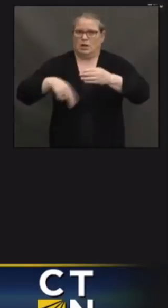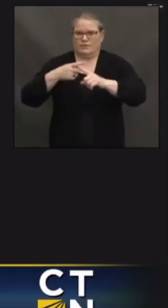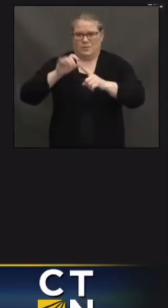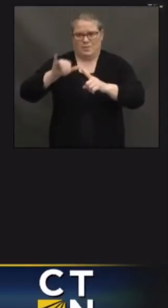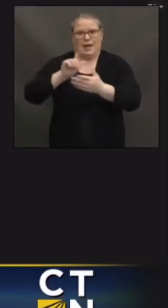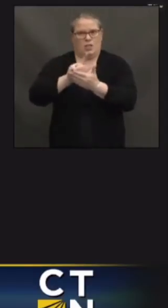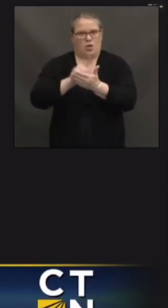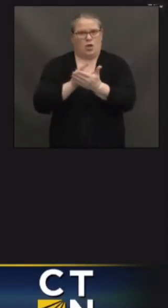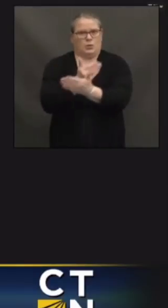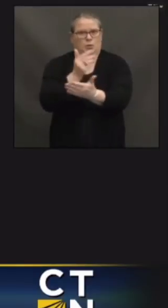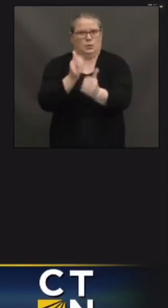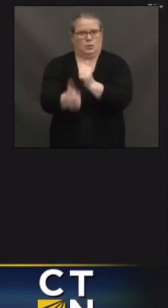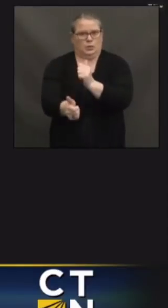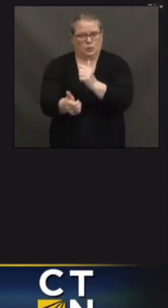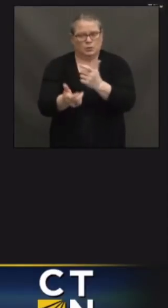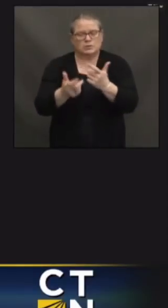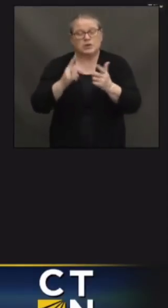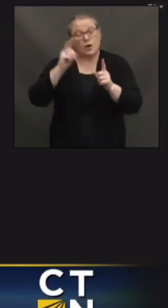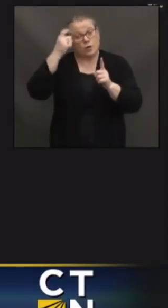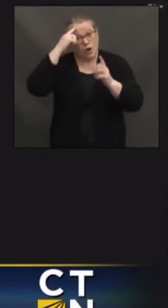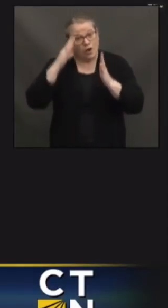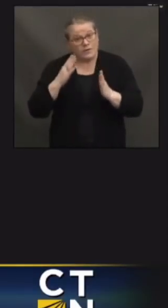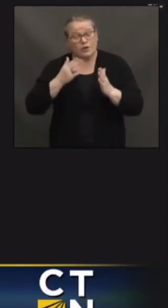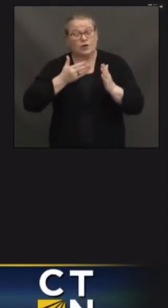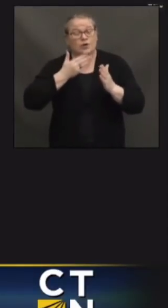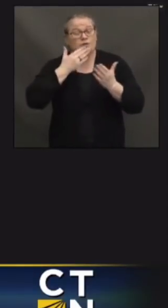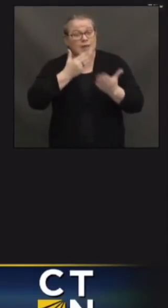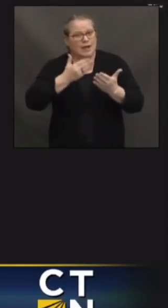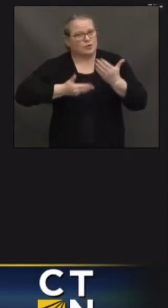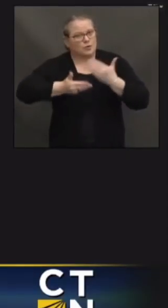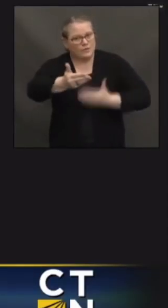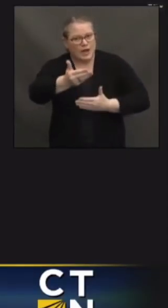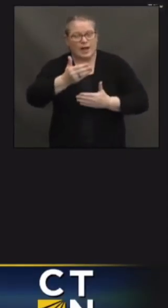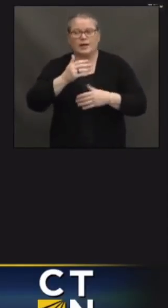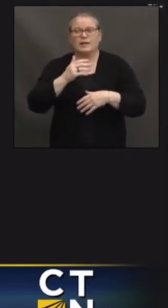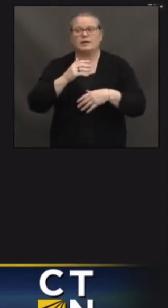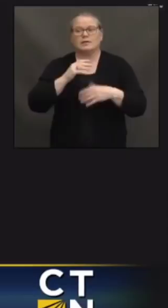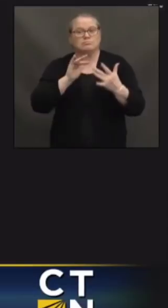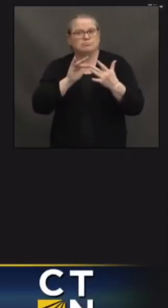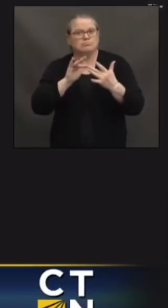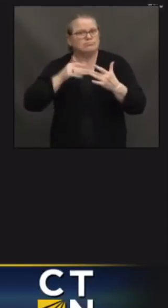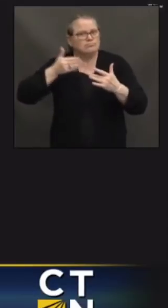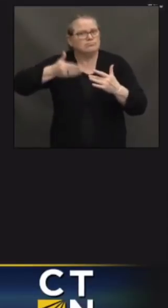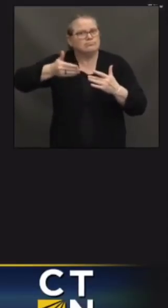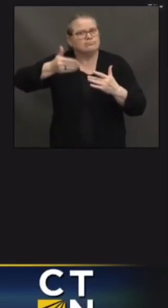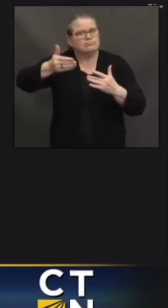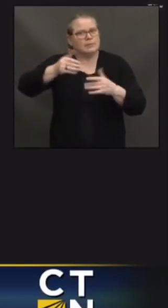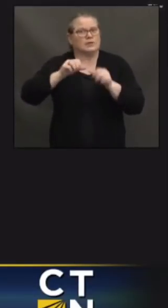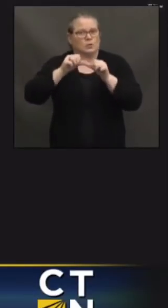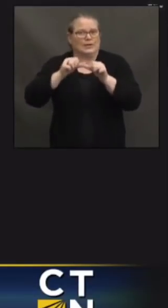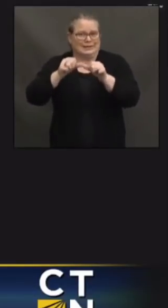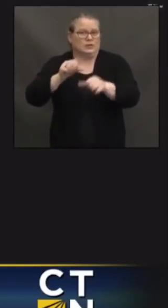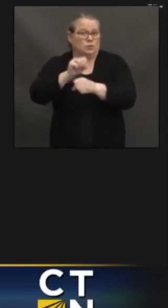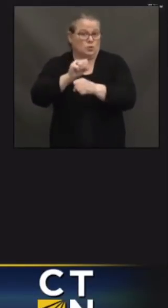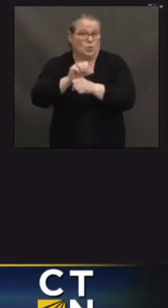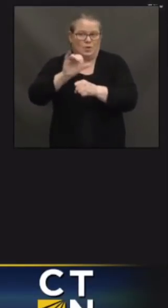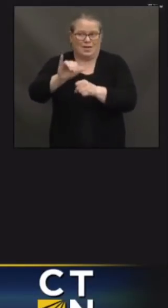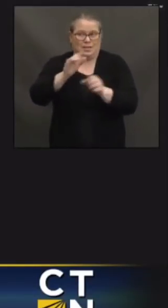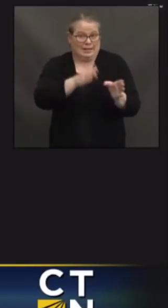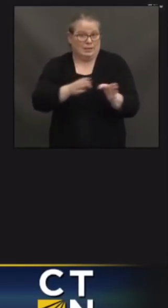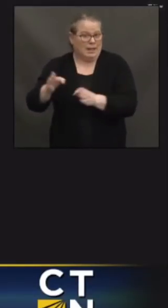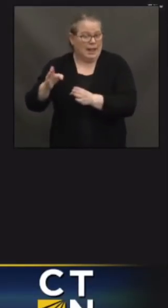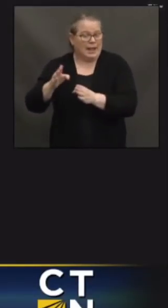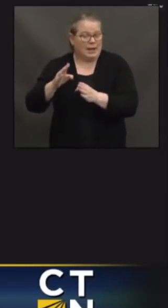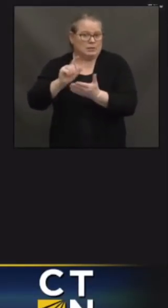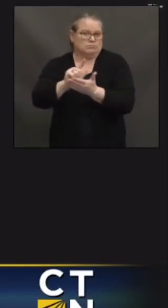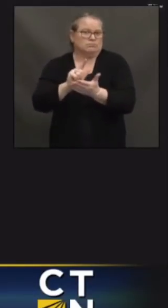So, Governor, thanks for having me on. Thanks for being willing to keep in very close touch as we've worked on this plan and negotiated it through to